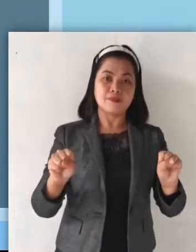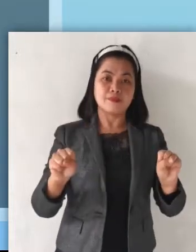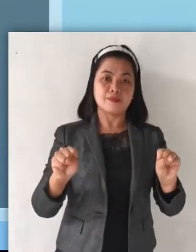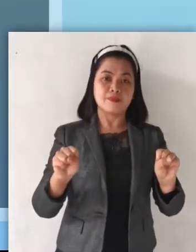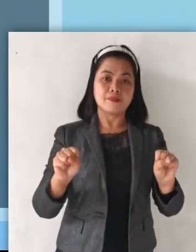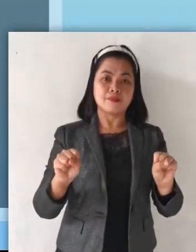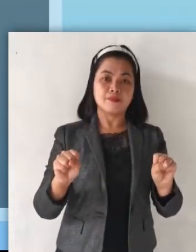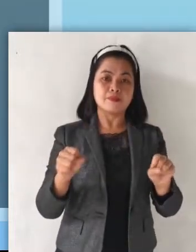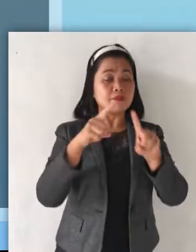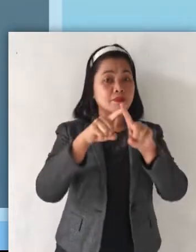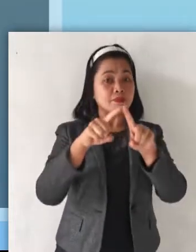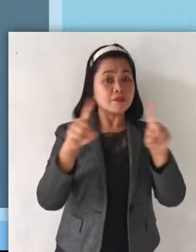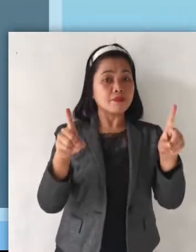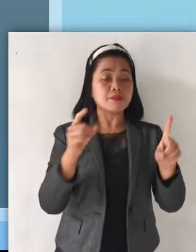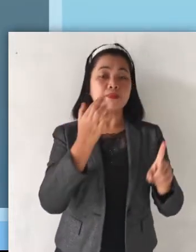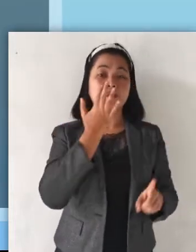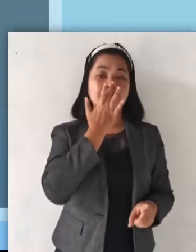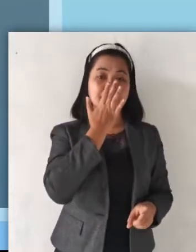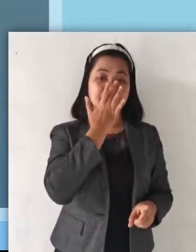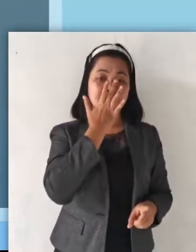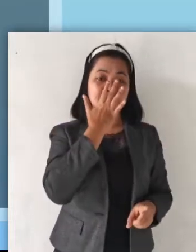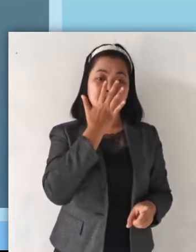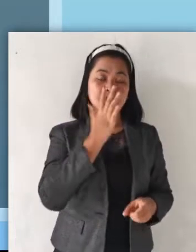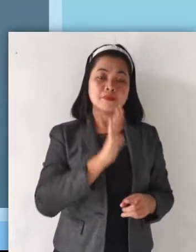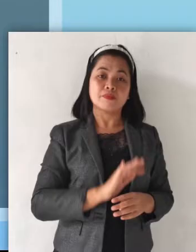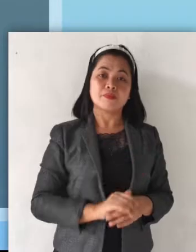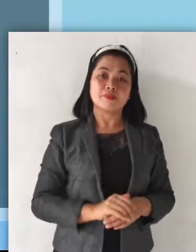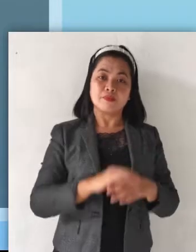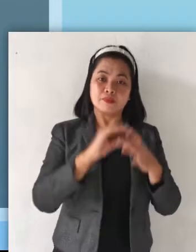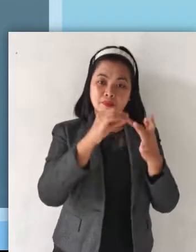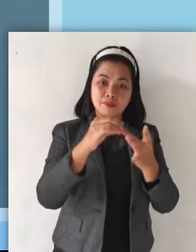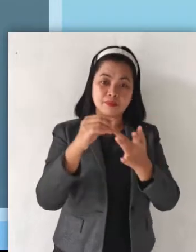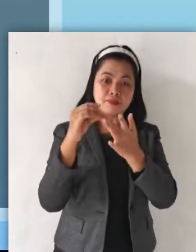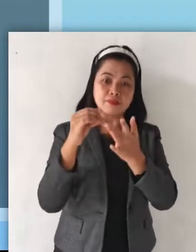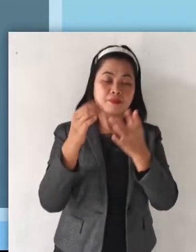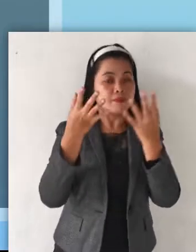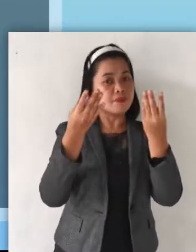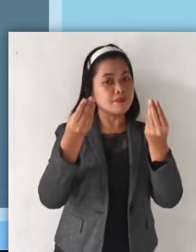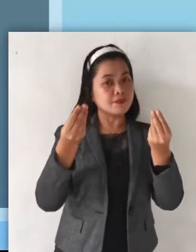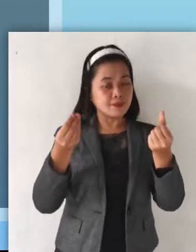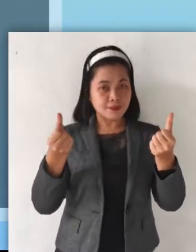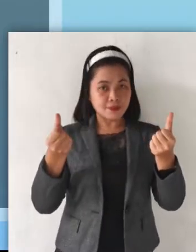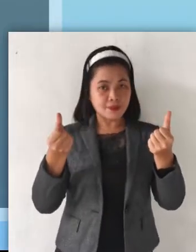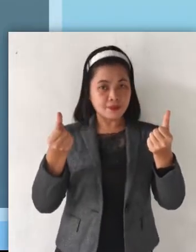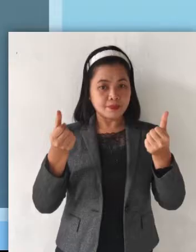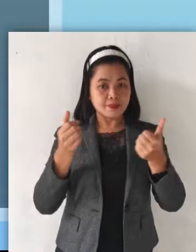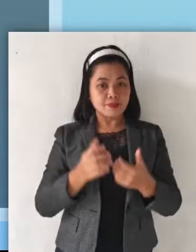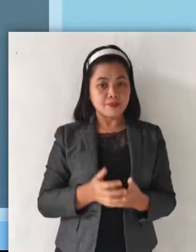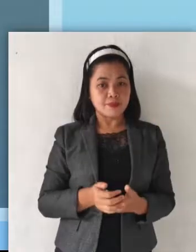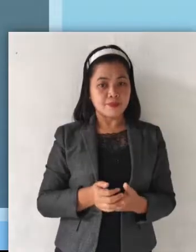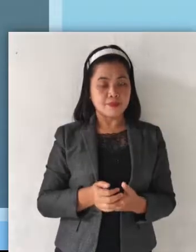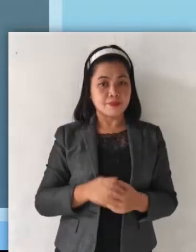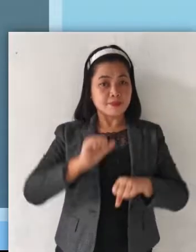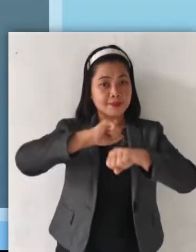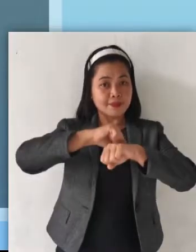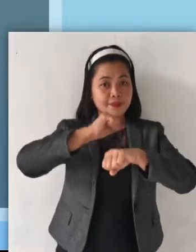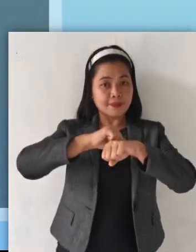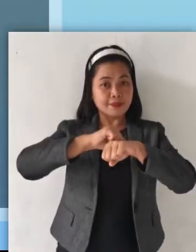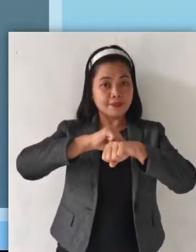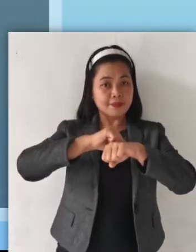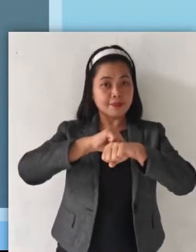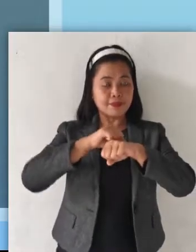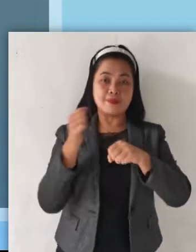They even differ in color. Especially their texture. Solid,